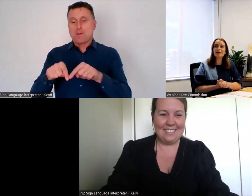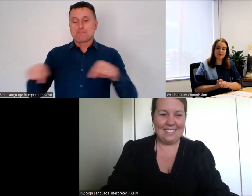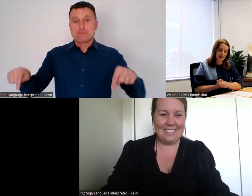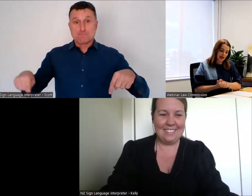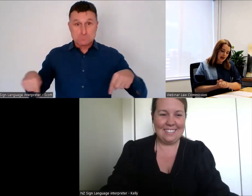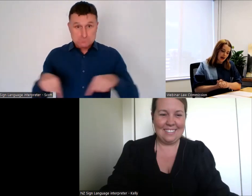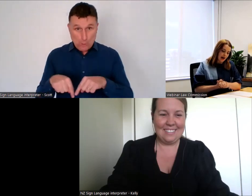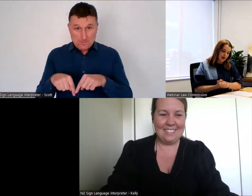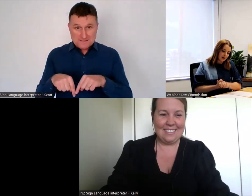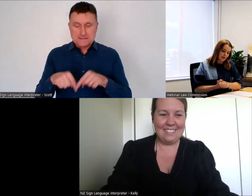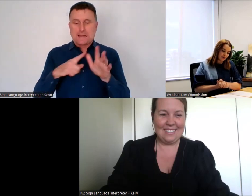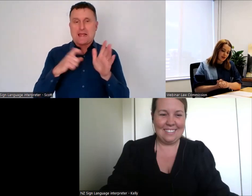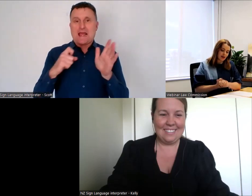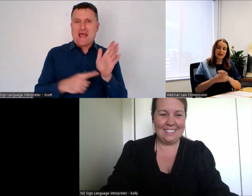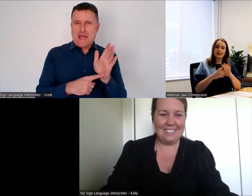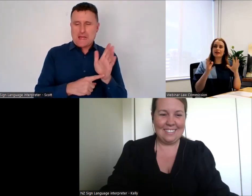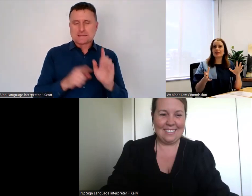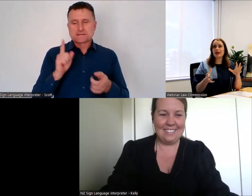PRA.